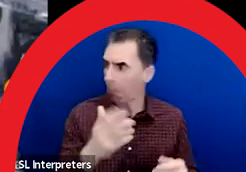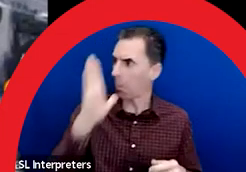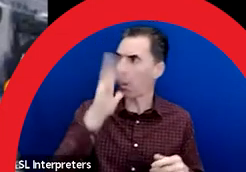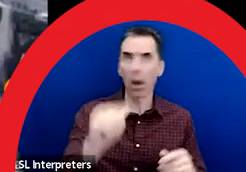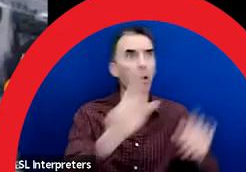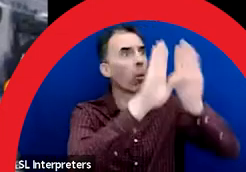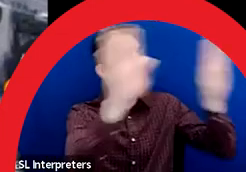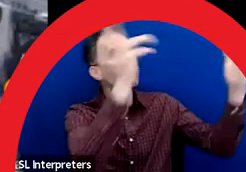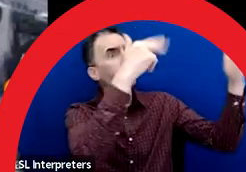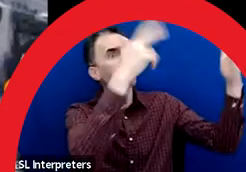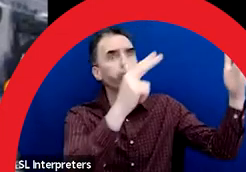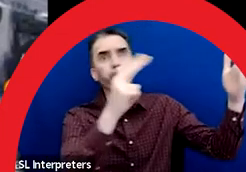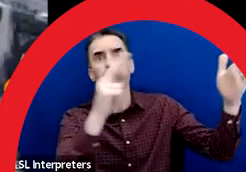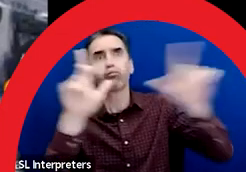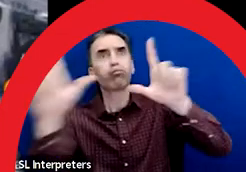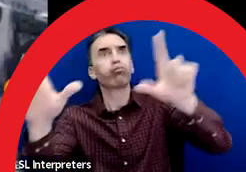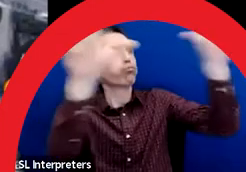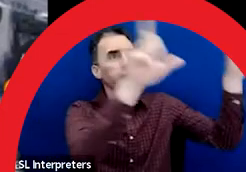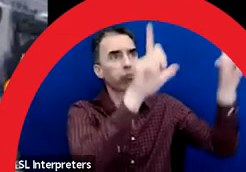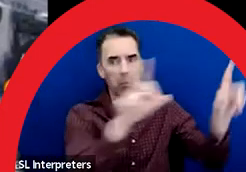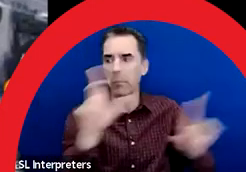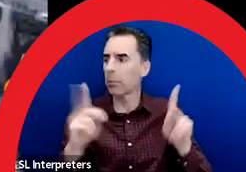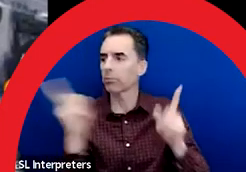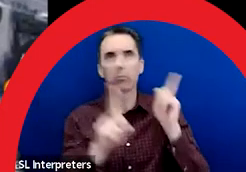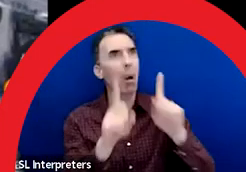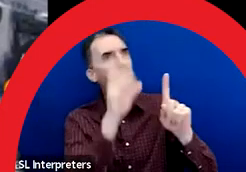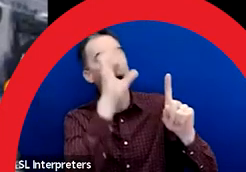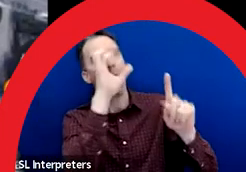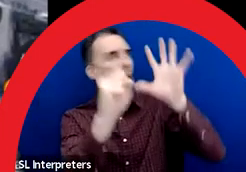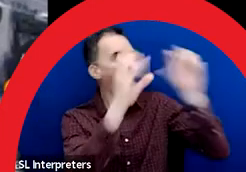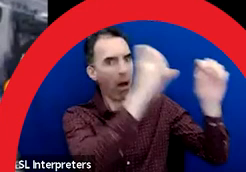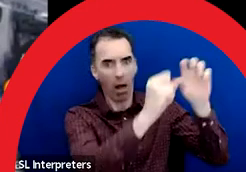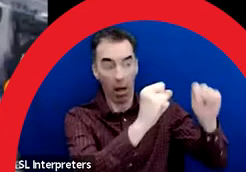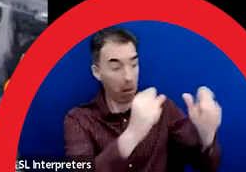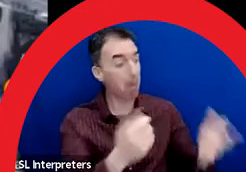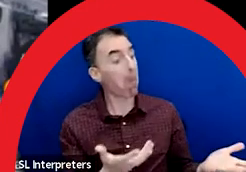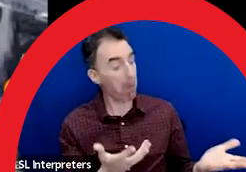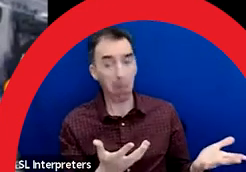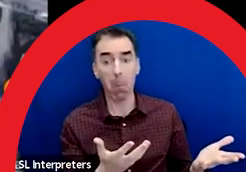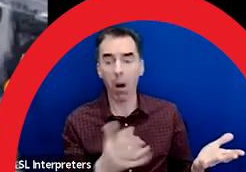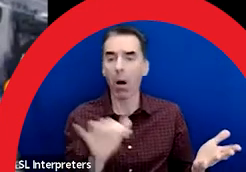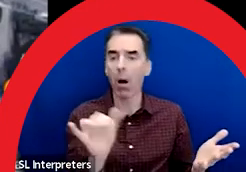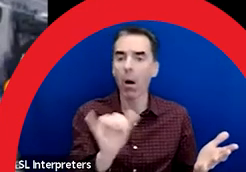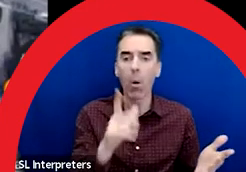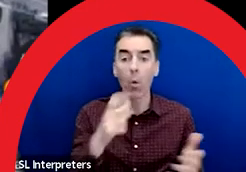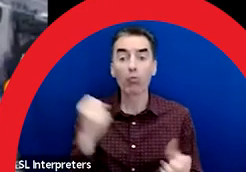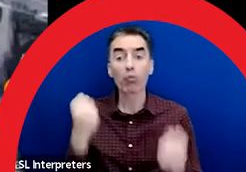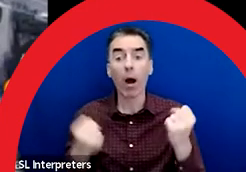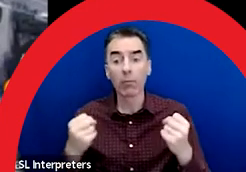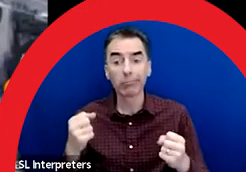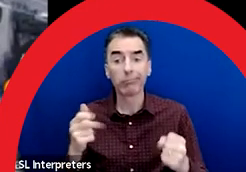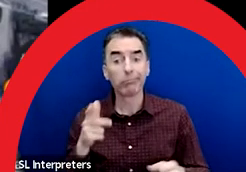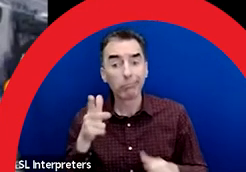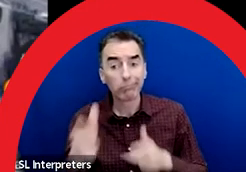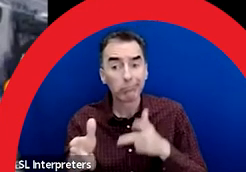to add visual interest to the area, while encouraging motorists, cyclists, pedestrians, and